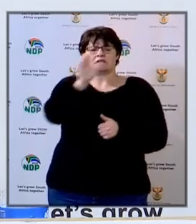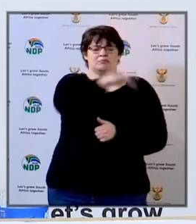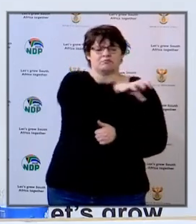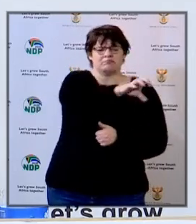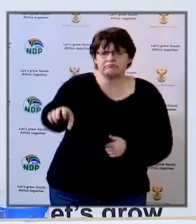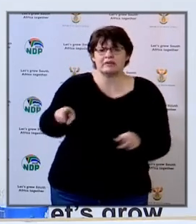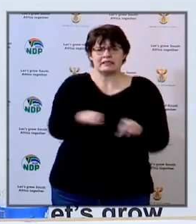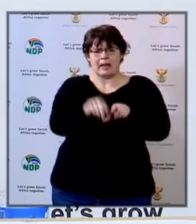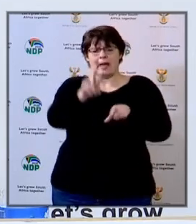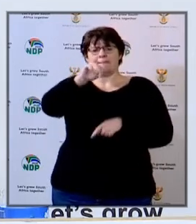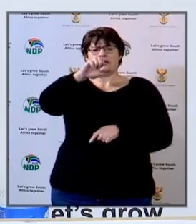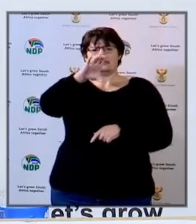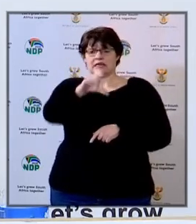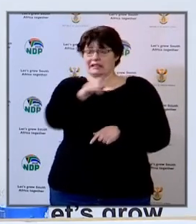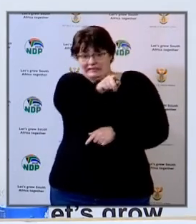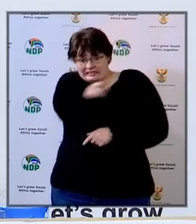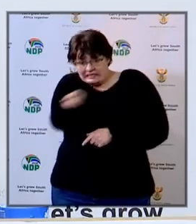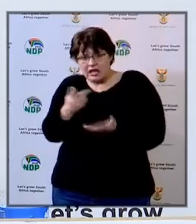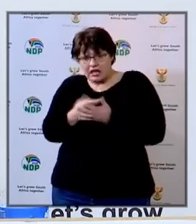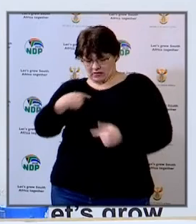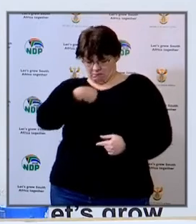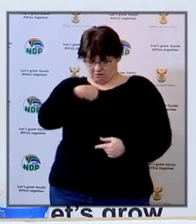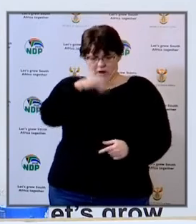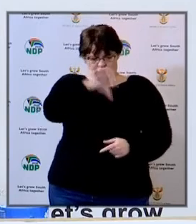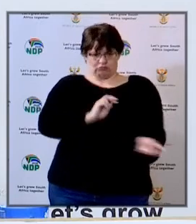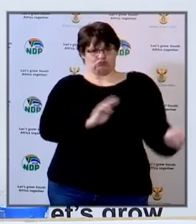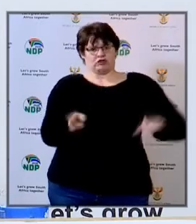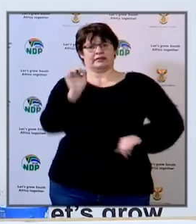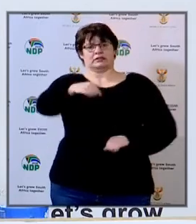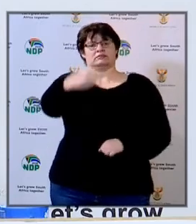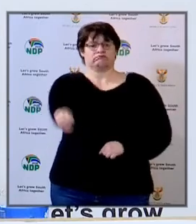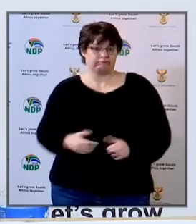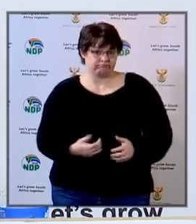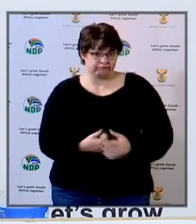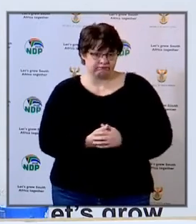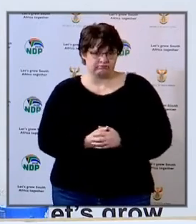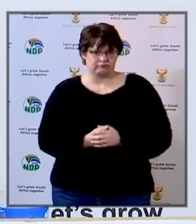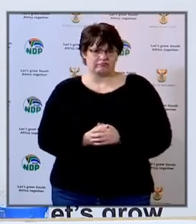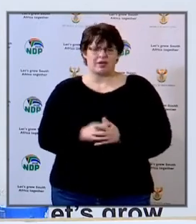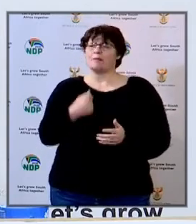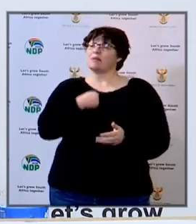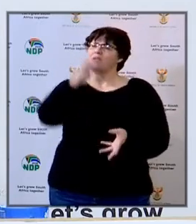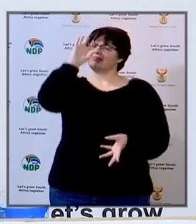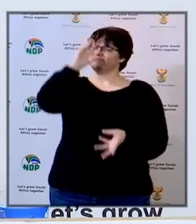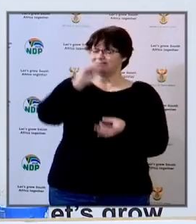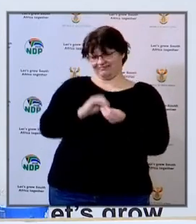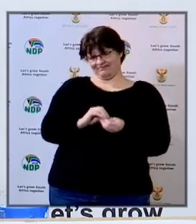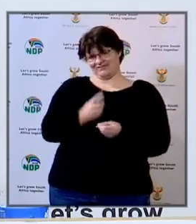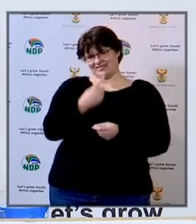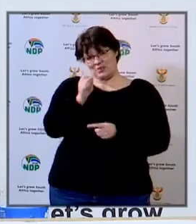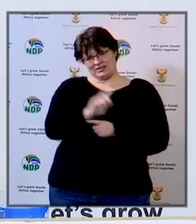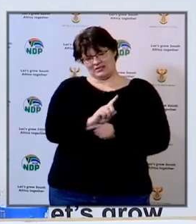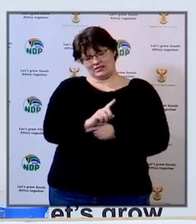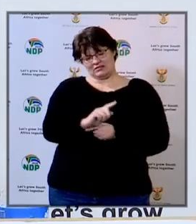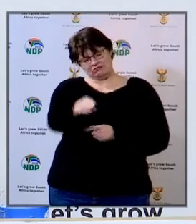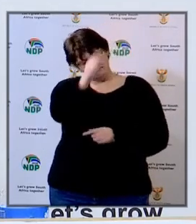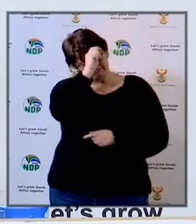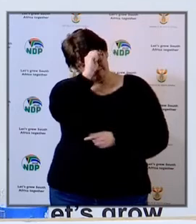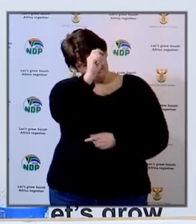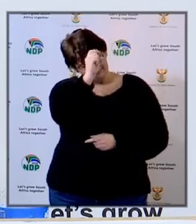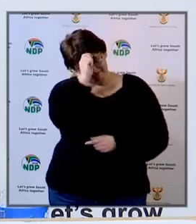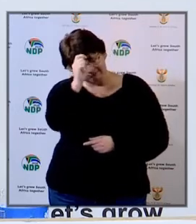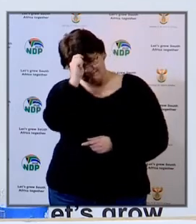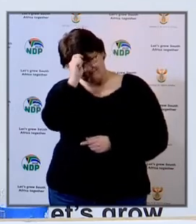MECs, to also engage the public on the state of readiness. And as we conclude, I wish to conclude by acknowledging